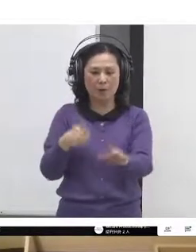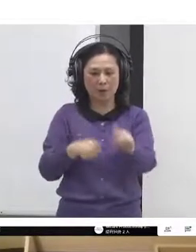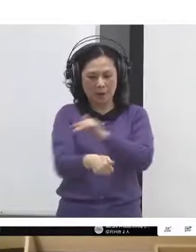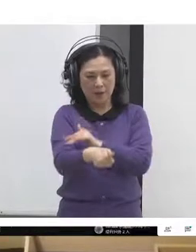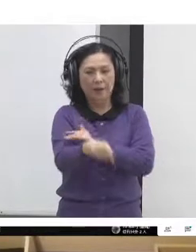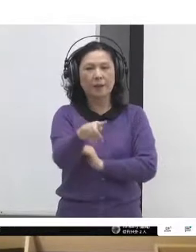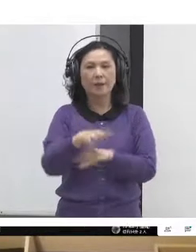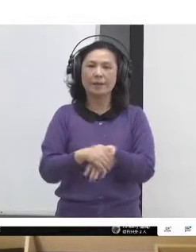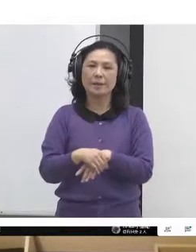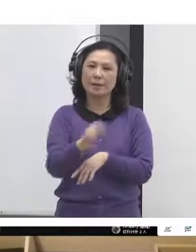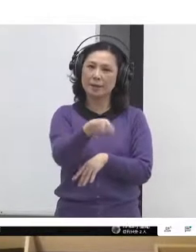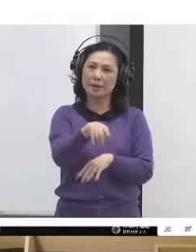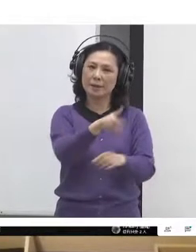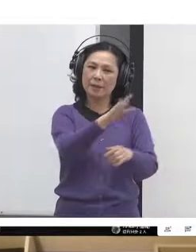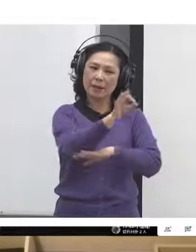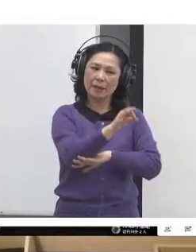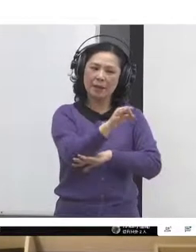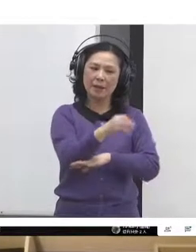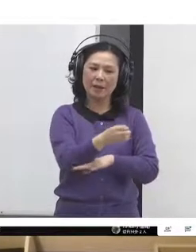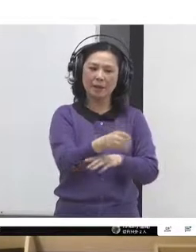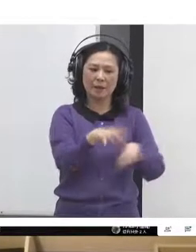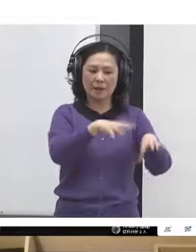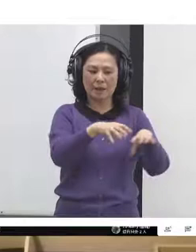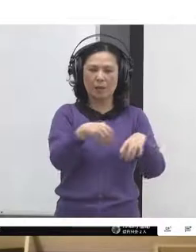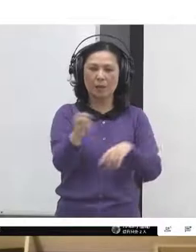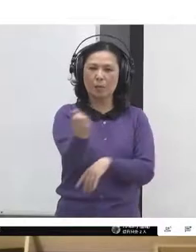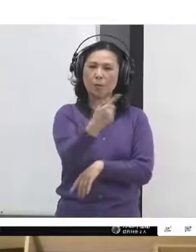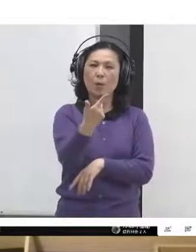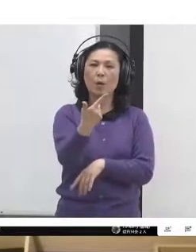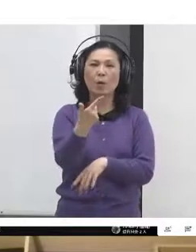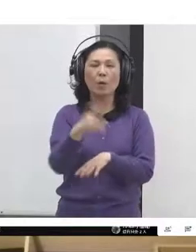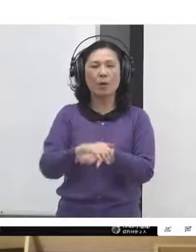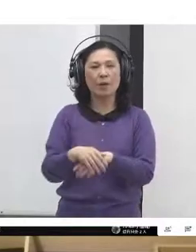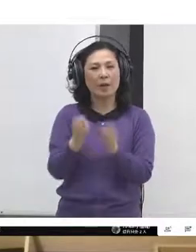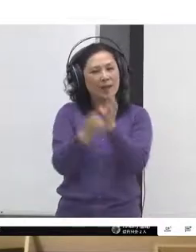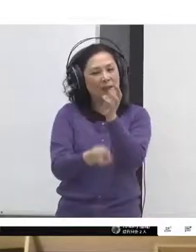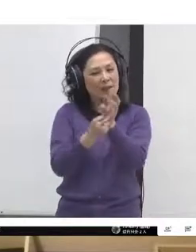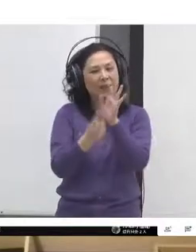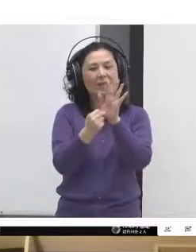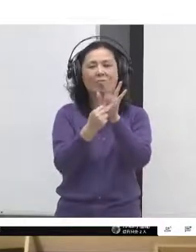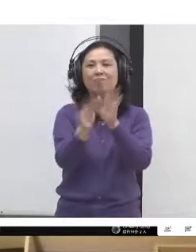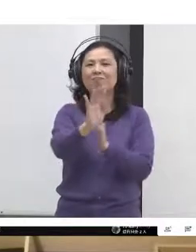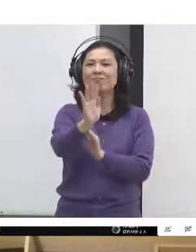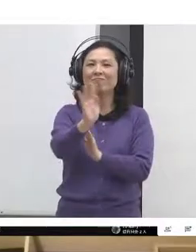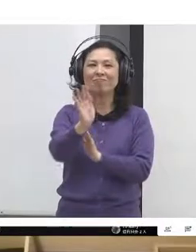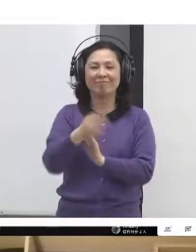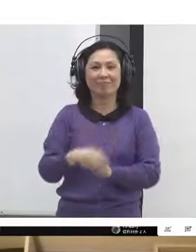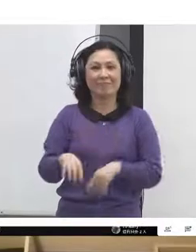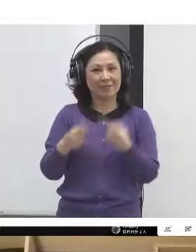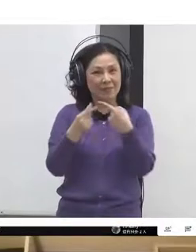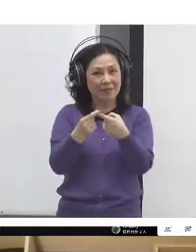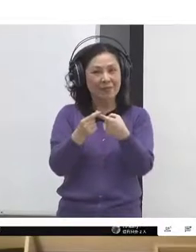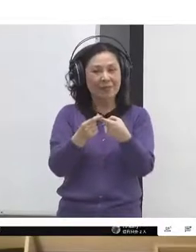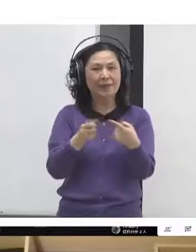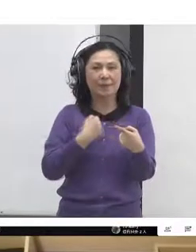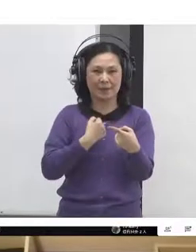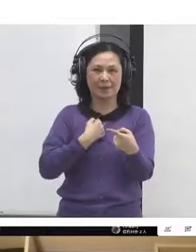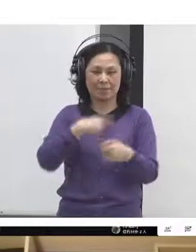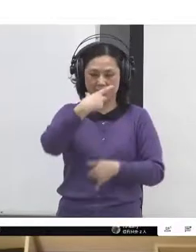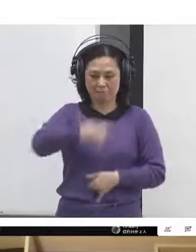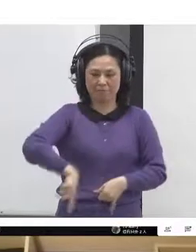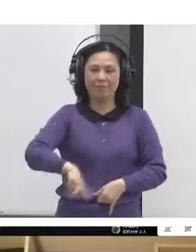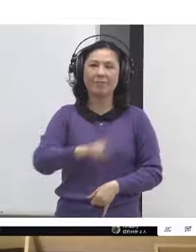of what's kind of making up that particular approach. The first one is understanding ourselves so that we can actually